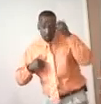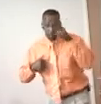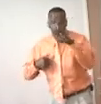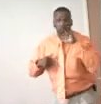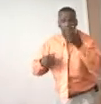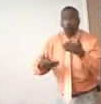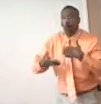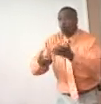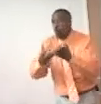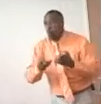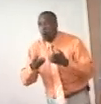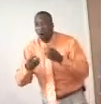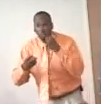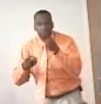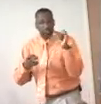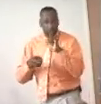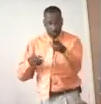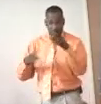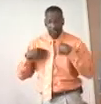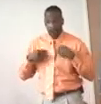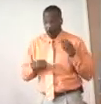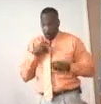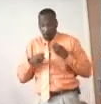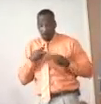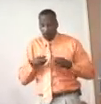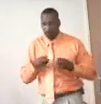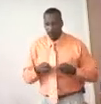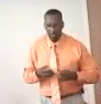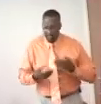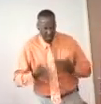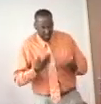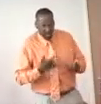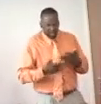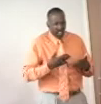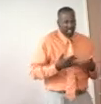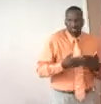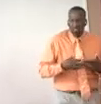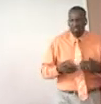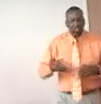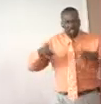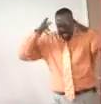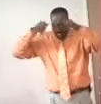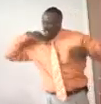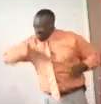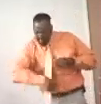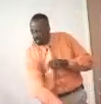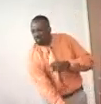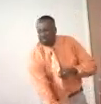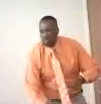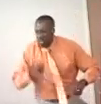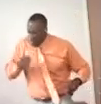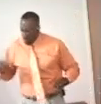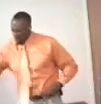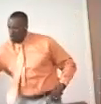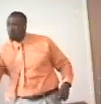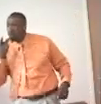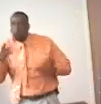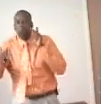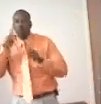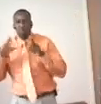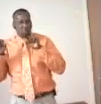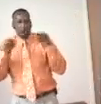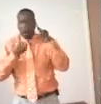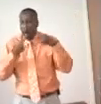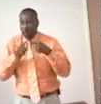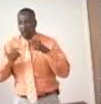because you don't want it to look like you got an issue. You don't answer an altar call. The devil is a liar. I'd rather people